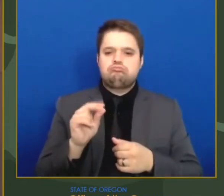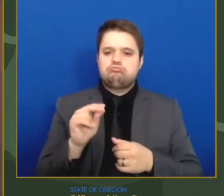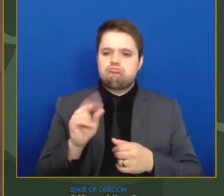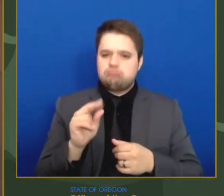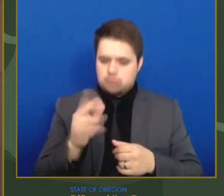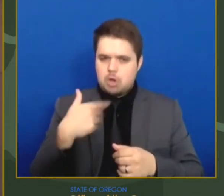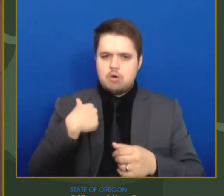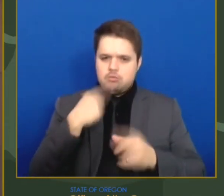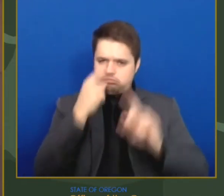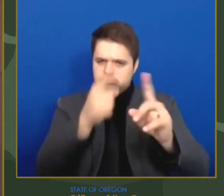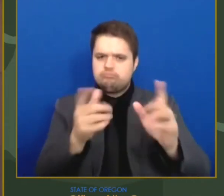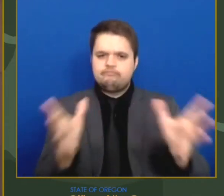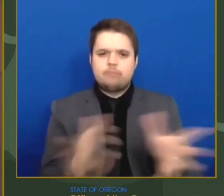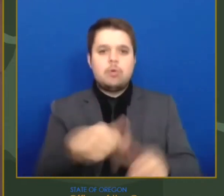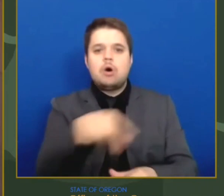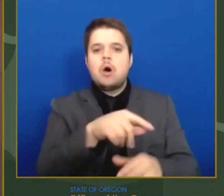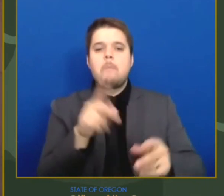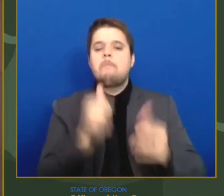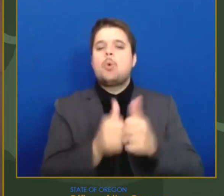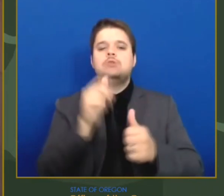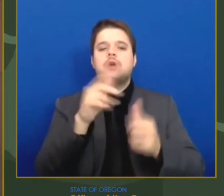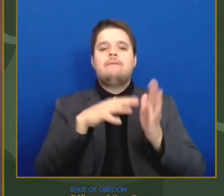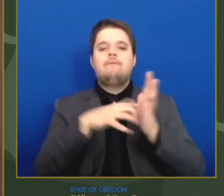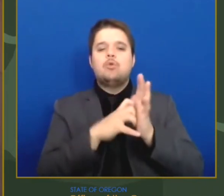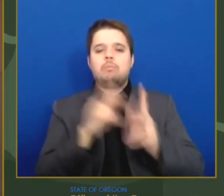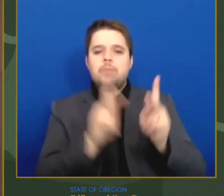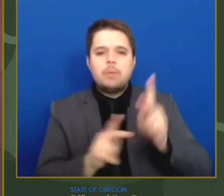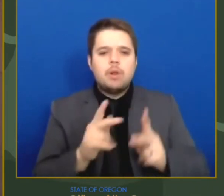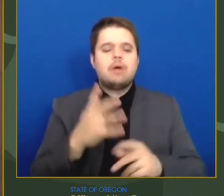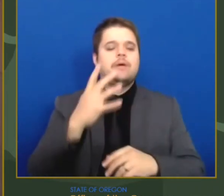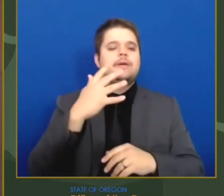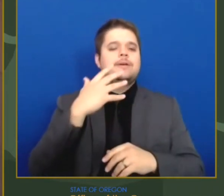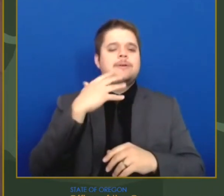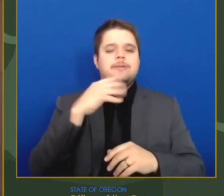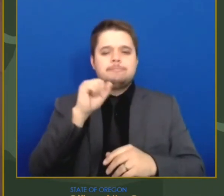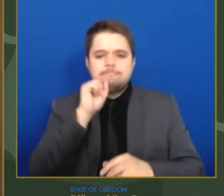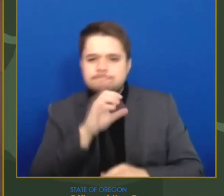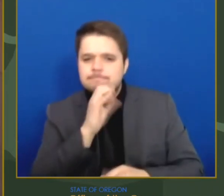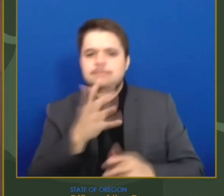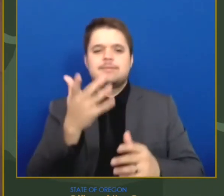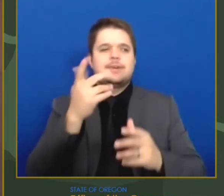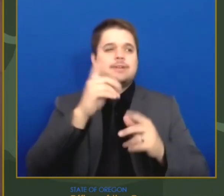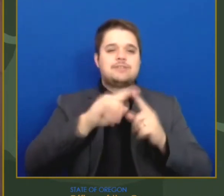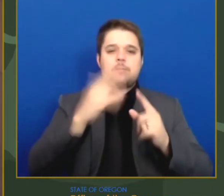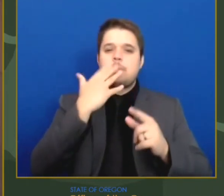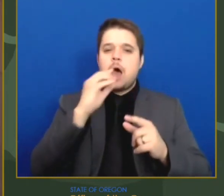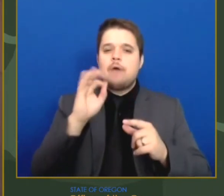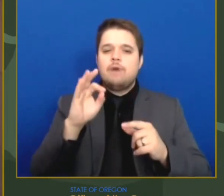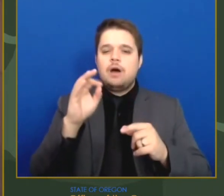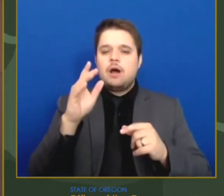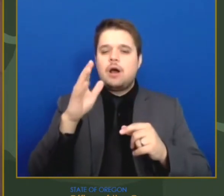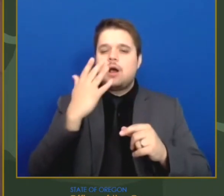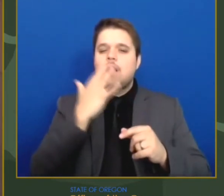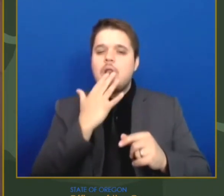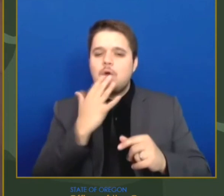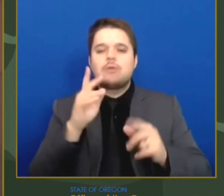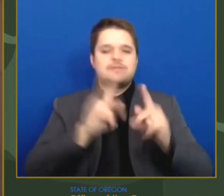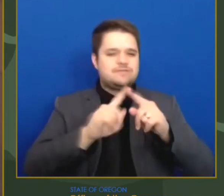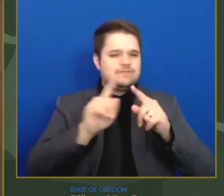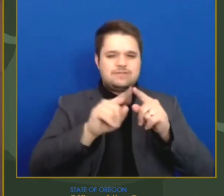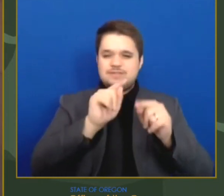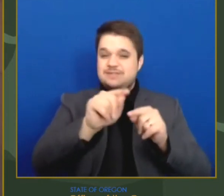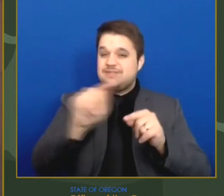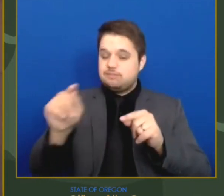seniors, workers, people with underlying health conditions, and our frontline workers, so that they can be at the front of the line.